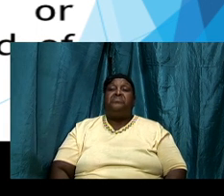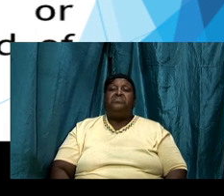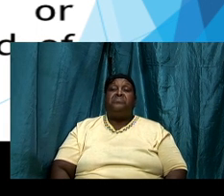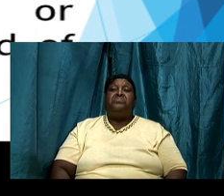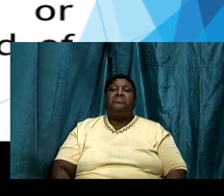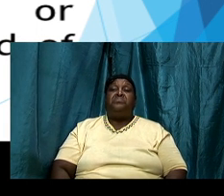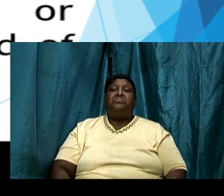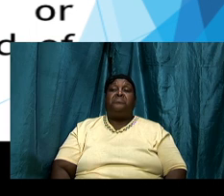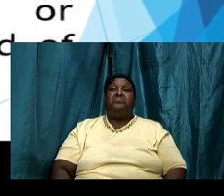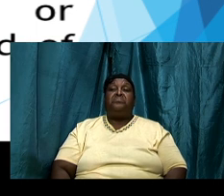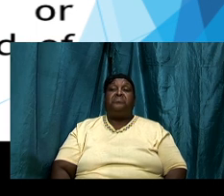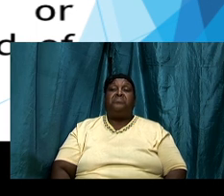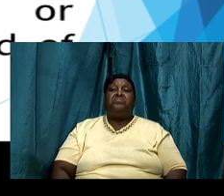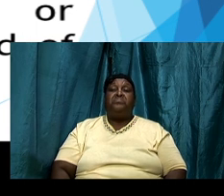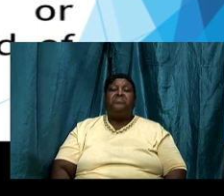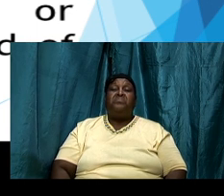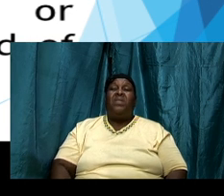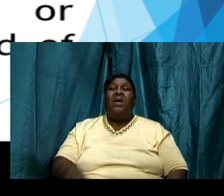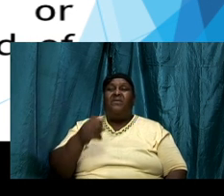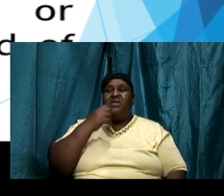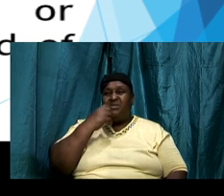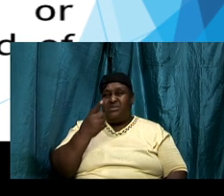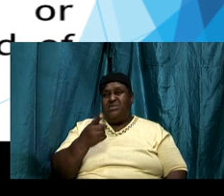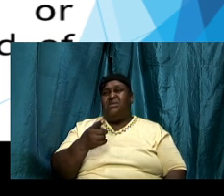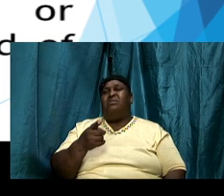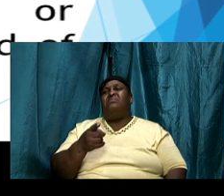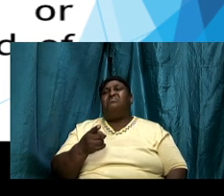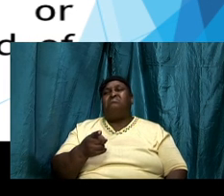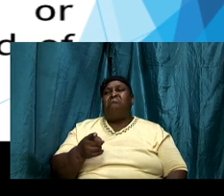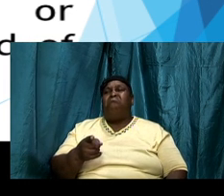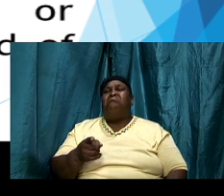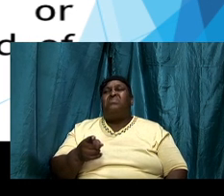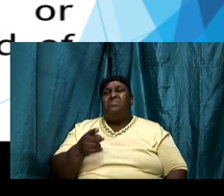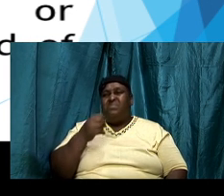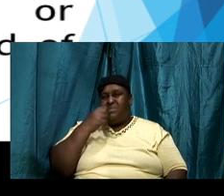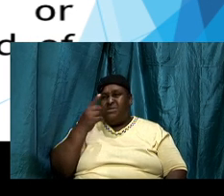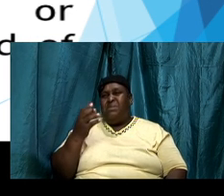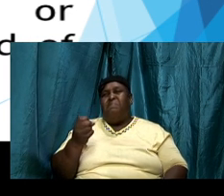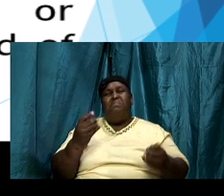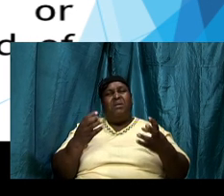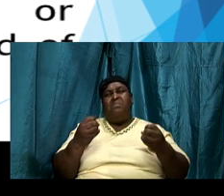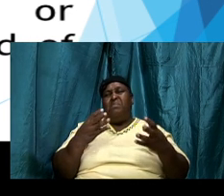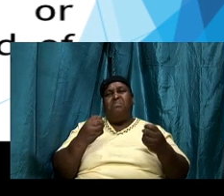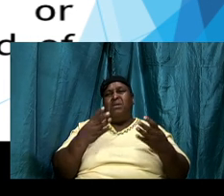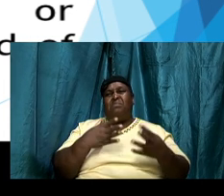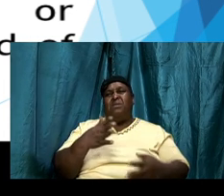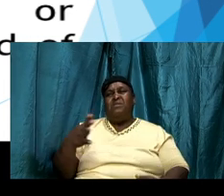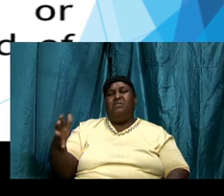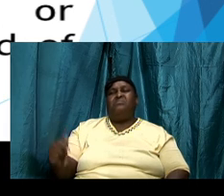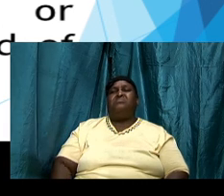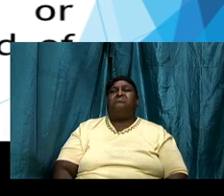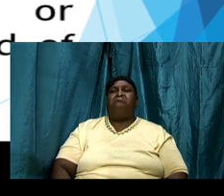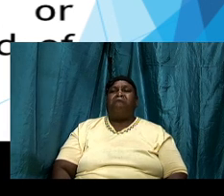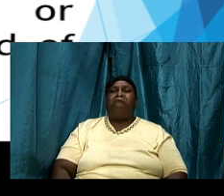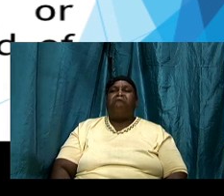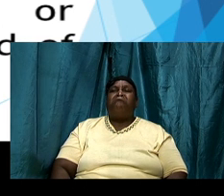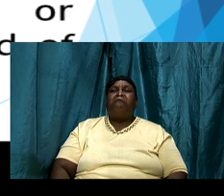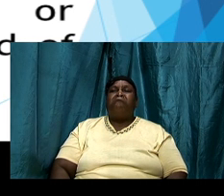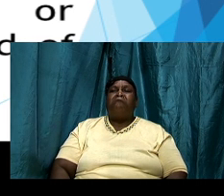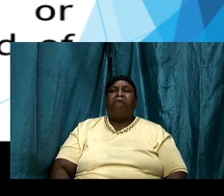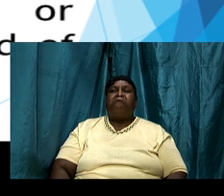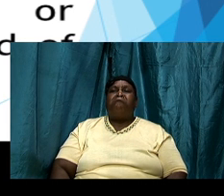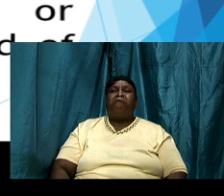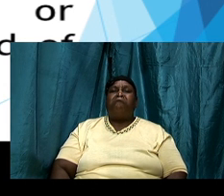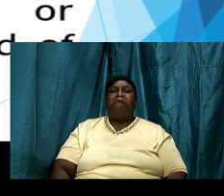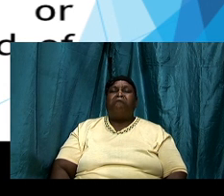quite a bit yes I've said quite a bit just in the last